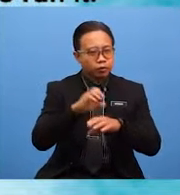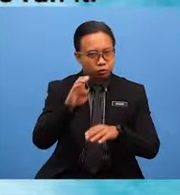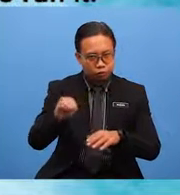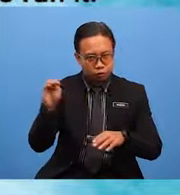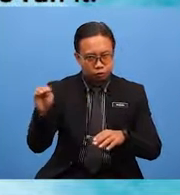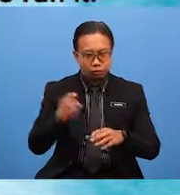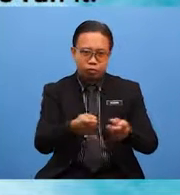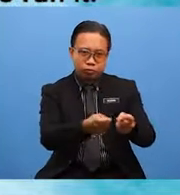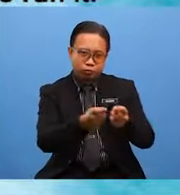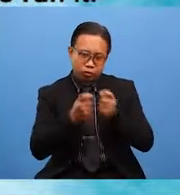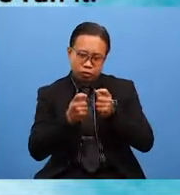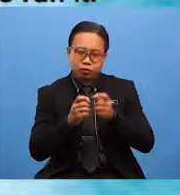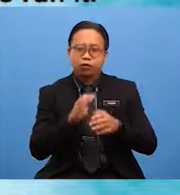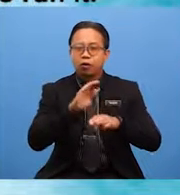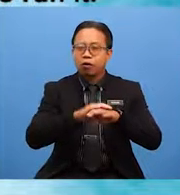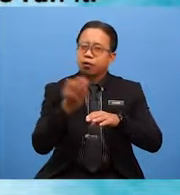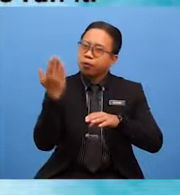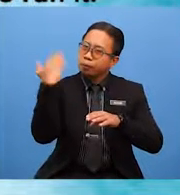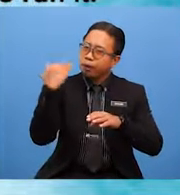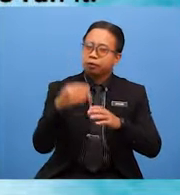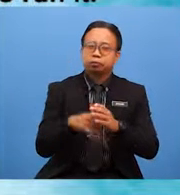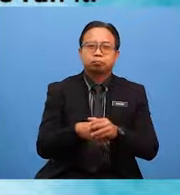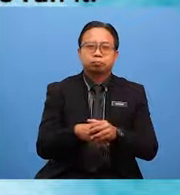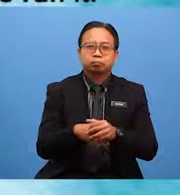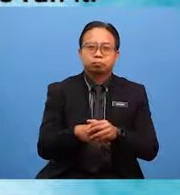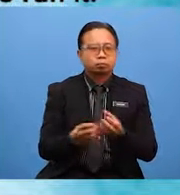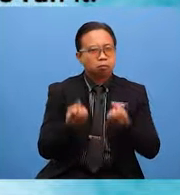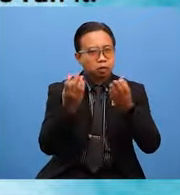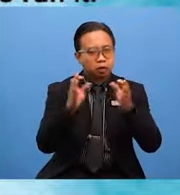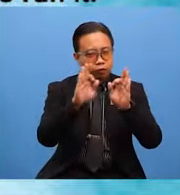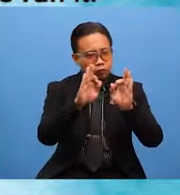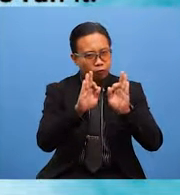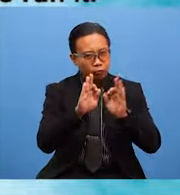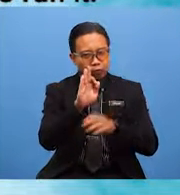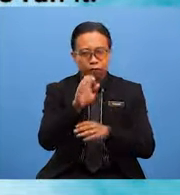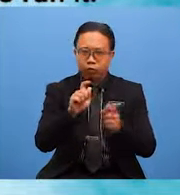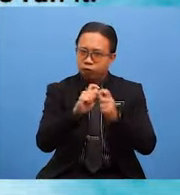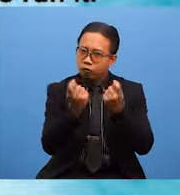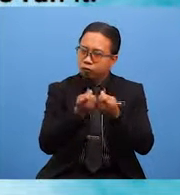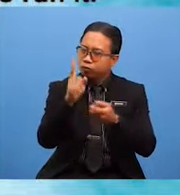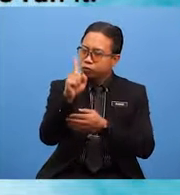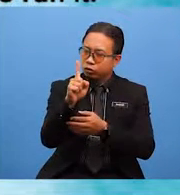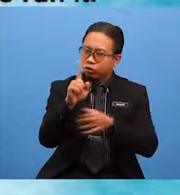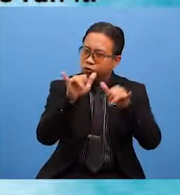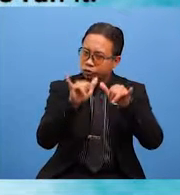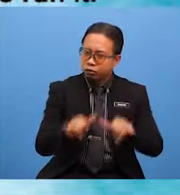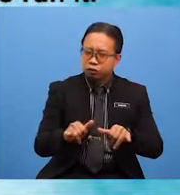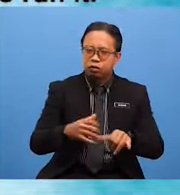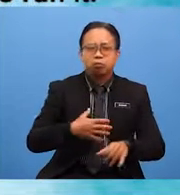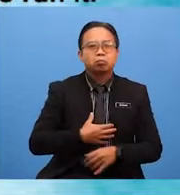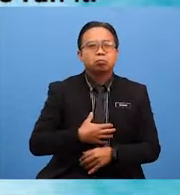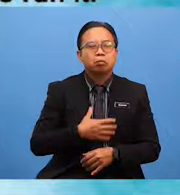deceiving end of their bad moods. Many Form 1 students have resorted to staying hungry